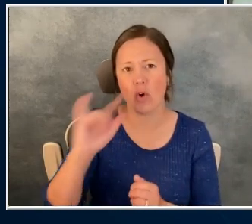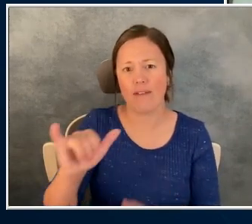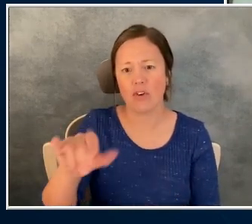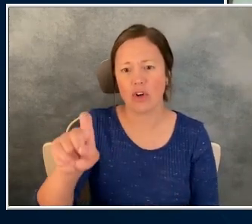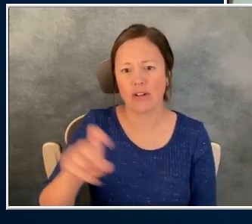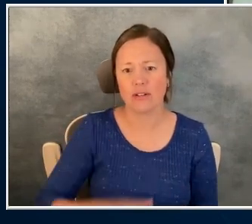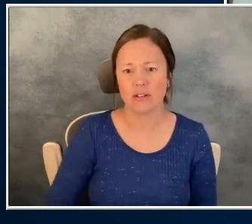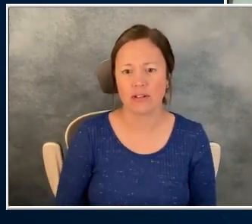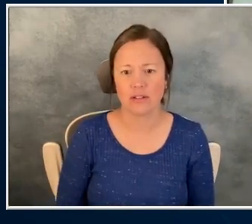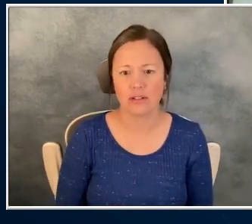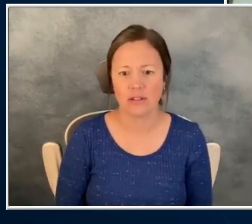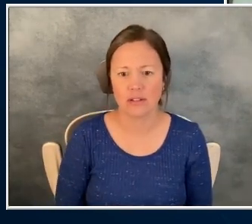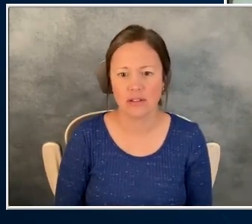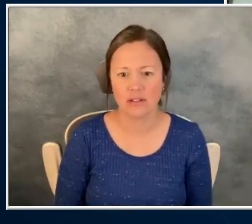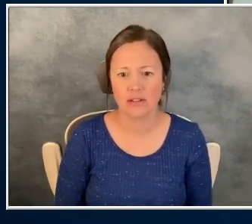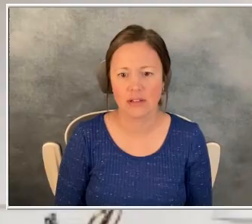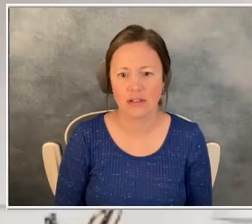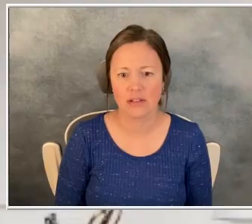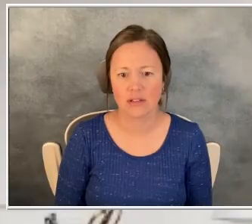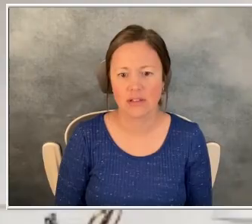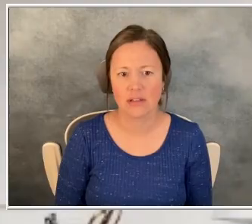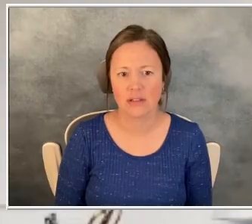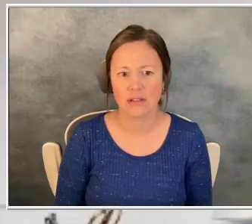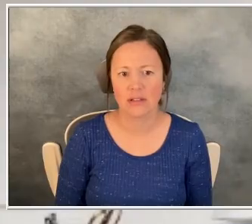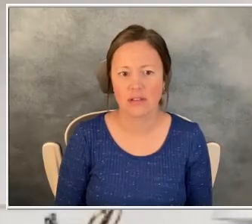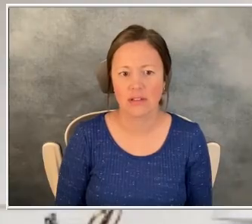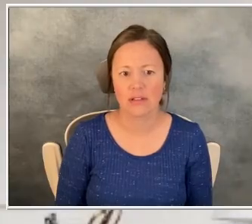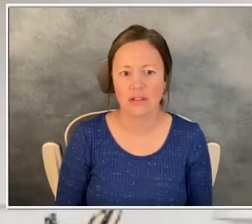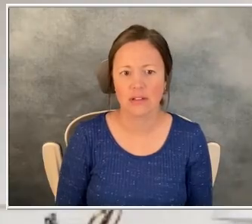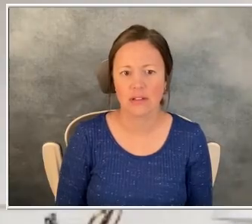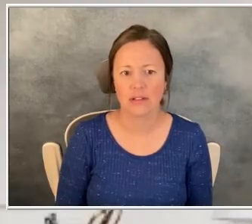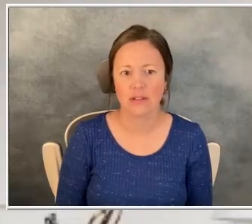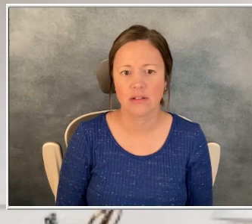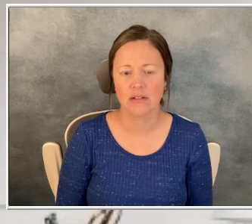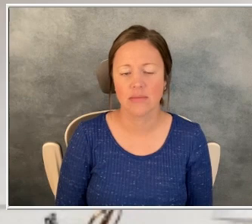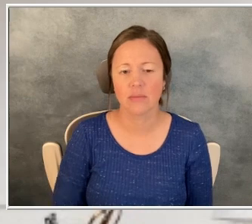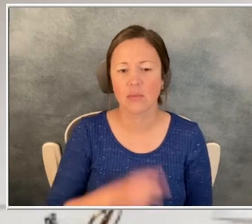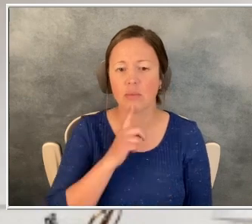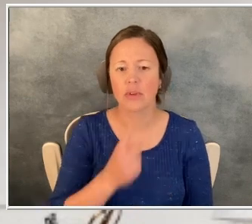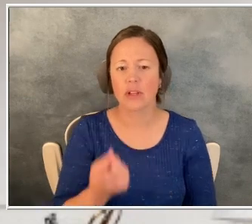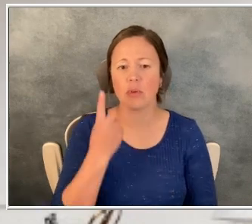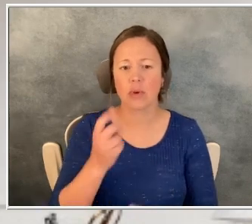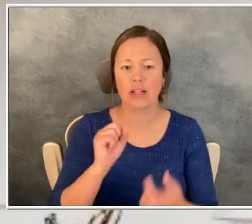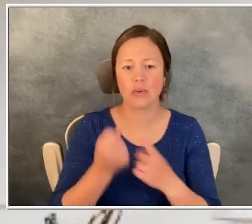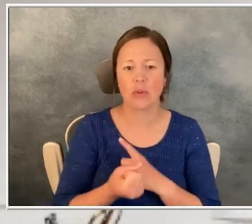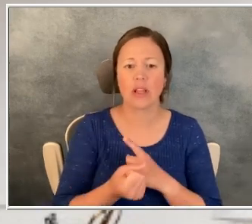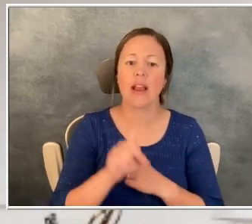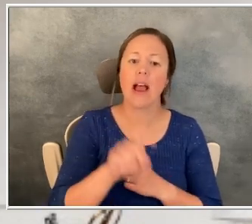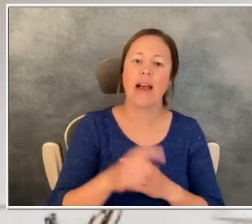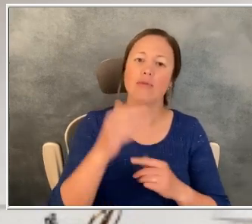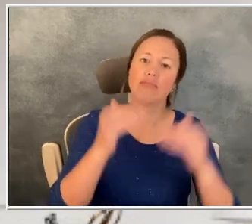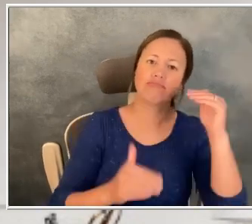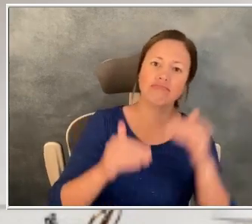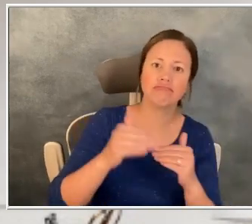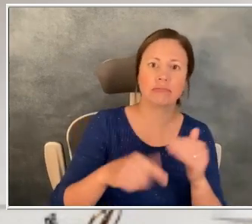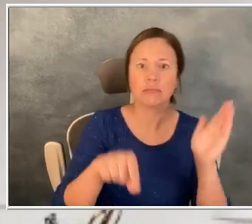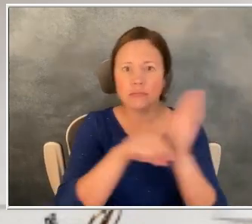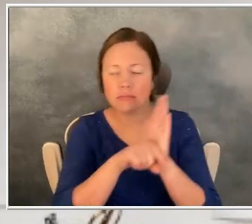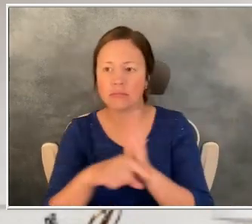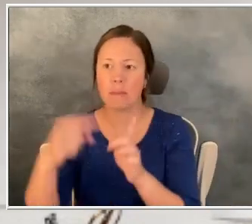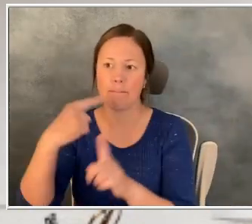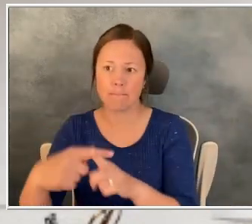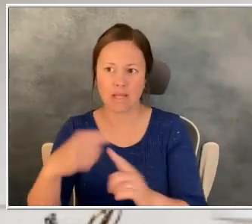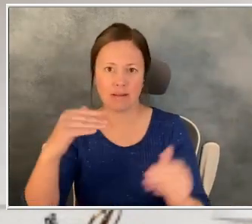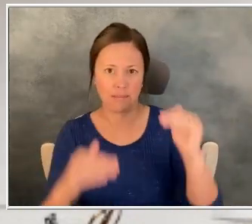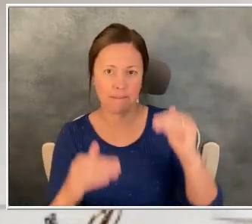Yeah. So it, it really is one of those scenarios that, um, risks versus benefits is how this works, right? And as